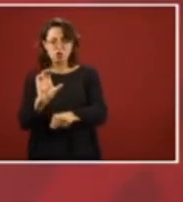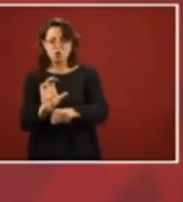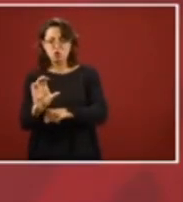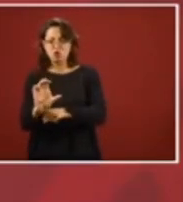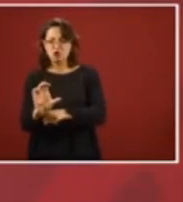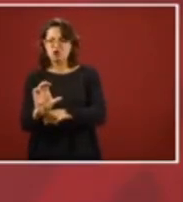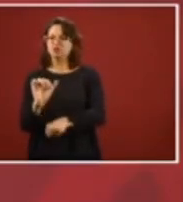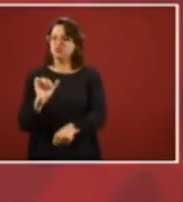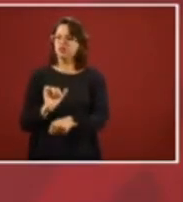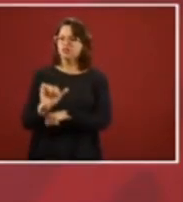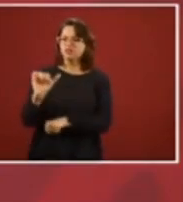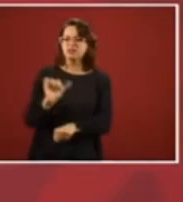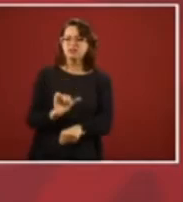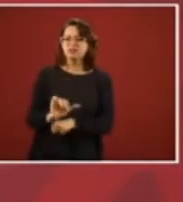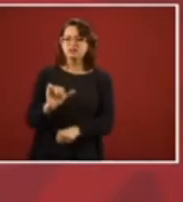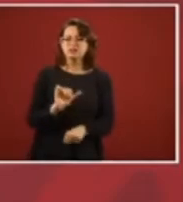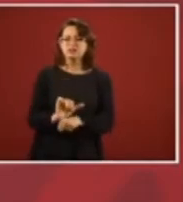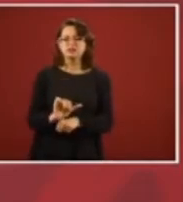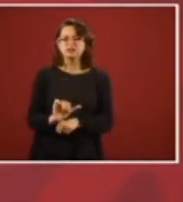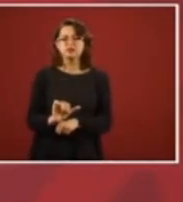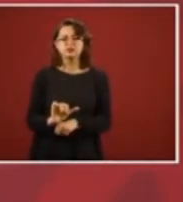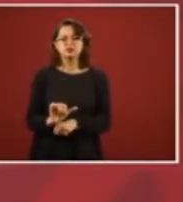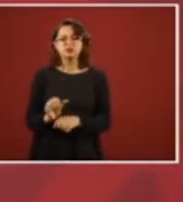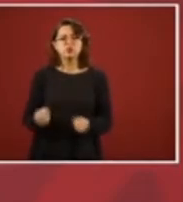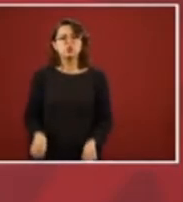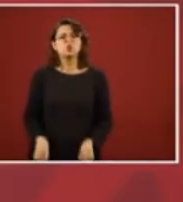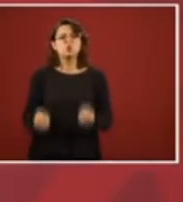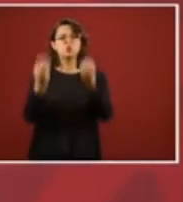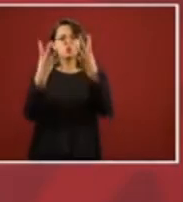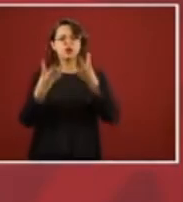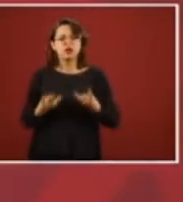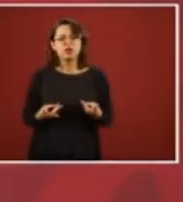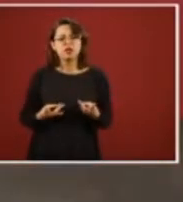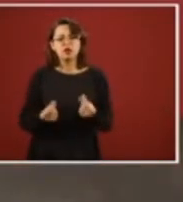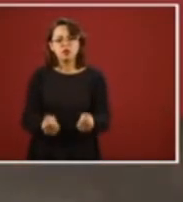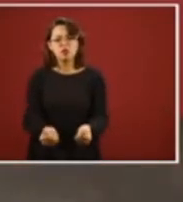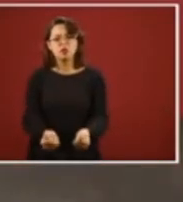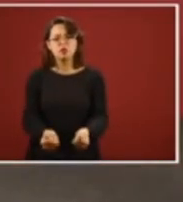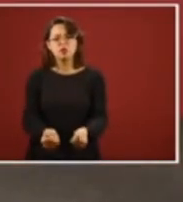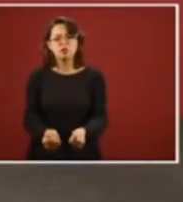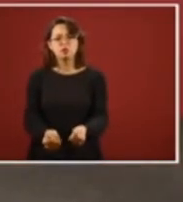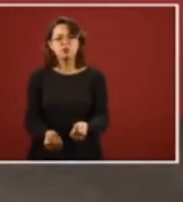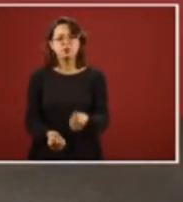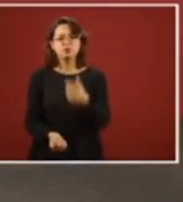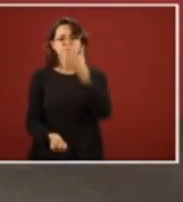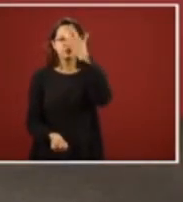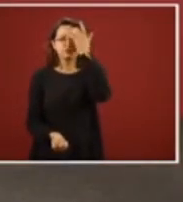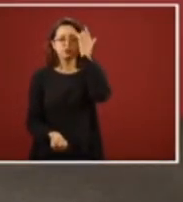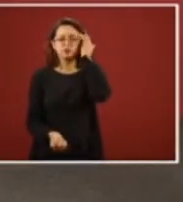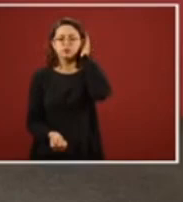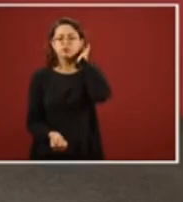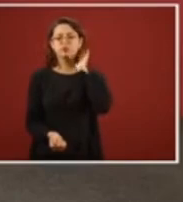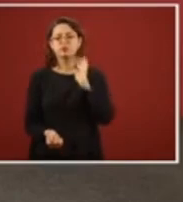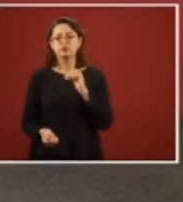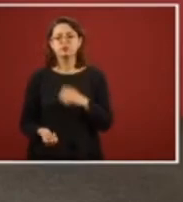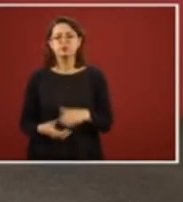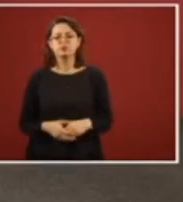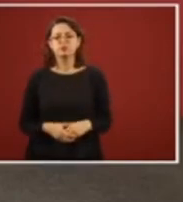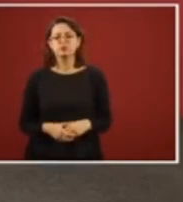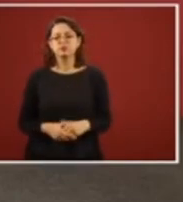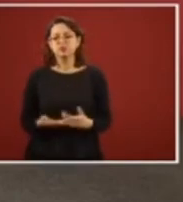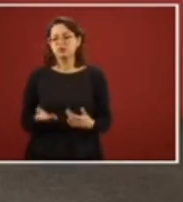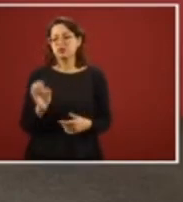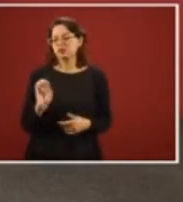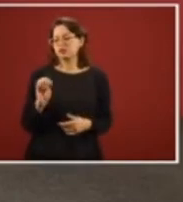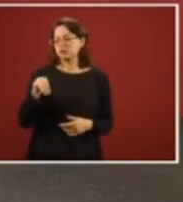Colombia? Oh, Argentina. The expenses. I recall that they charged,